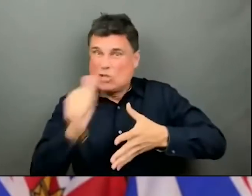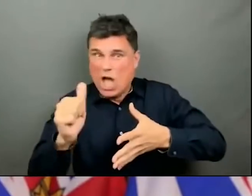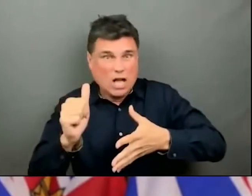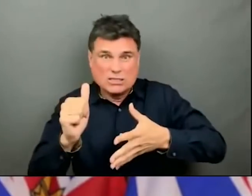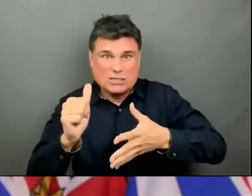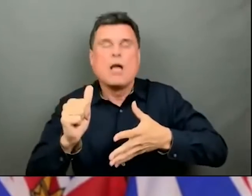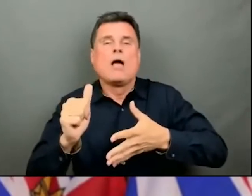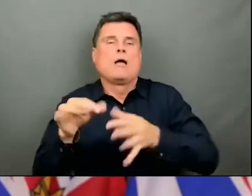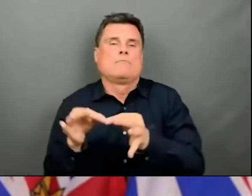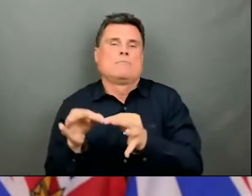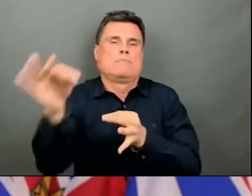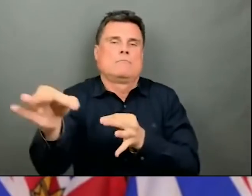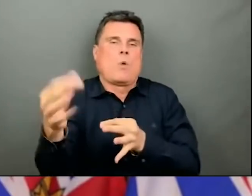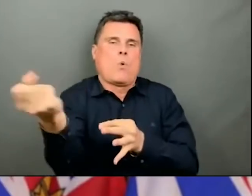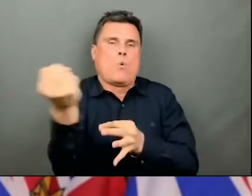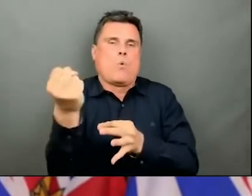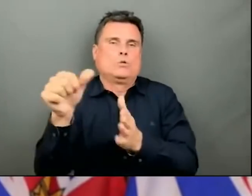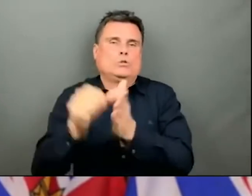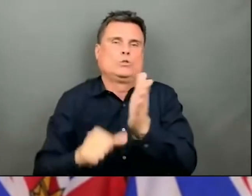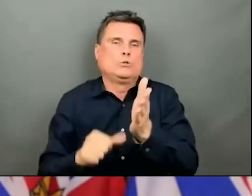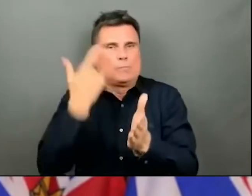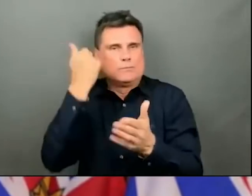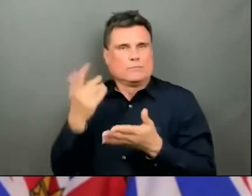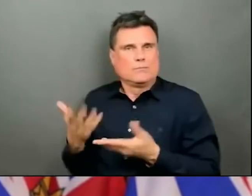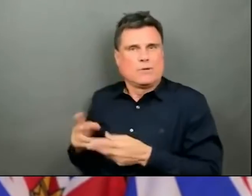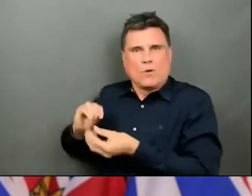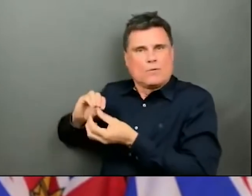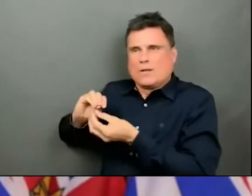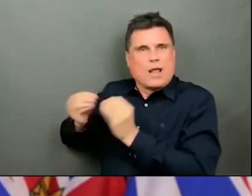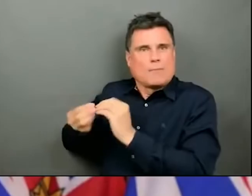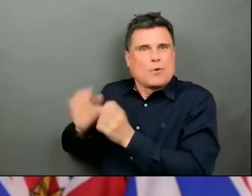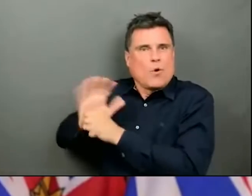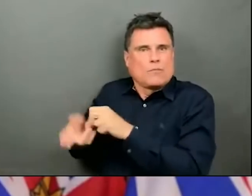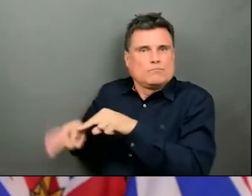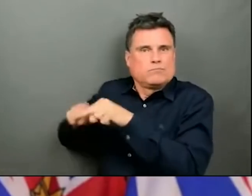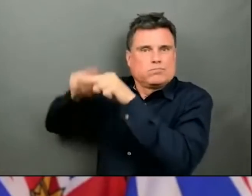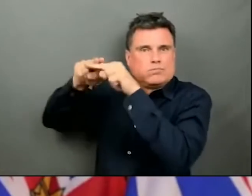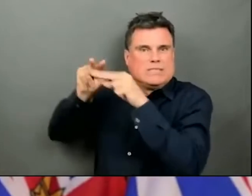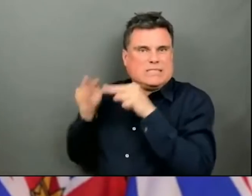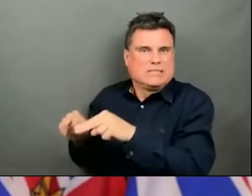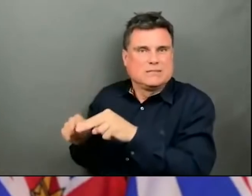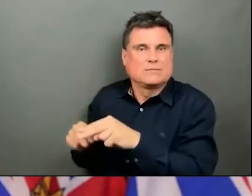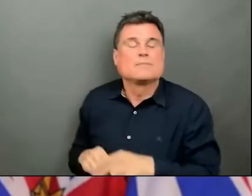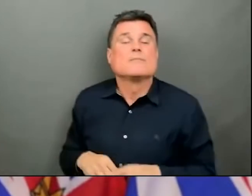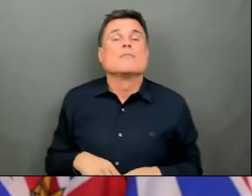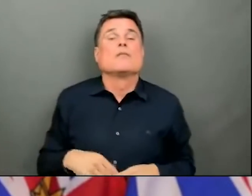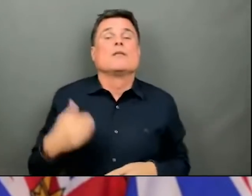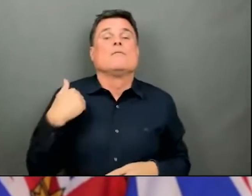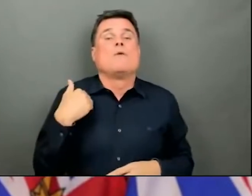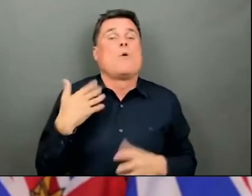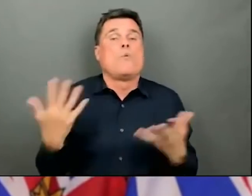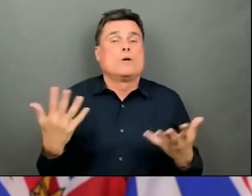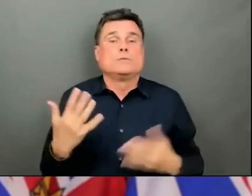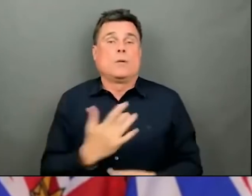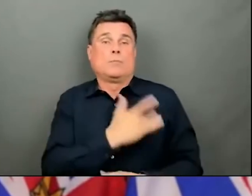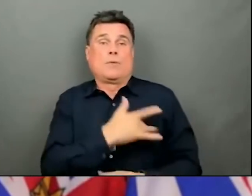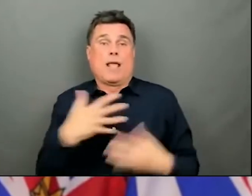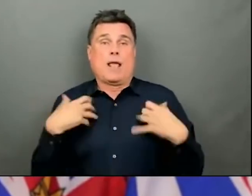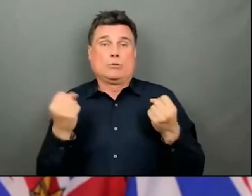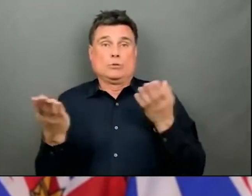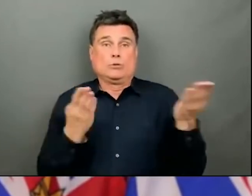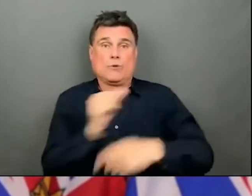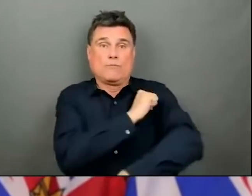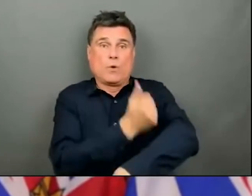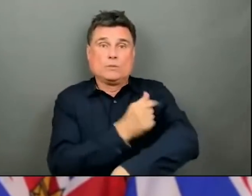As well, eight nurses were redeployed from the Provincial Health Services Authority to Fraser Health. In addition, Lower Mainland Health authorities